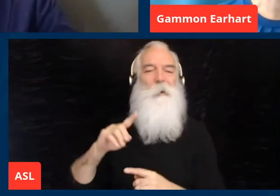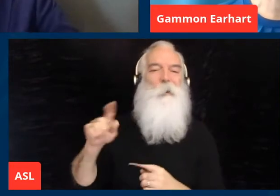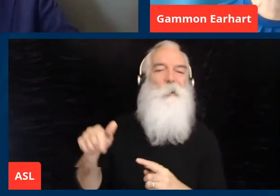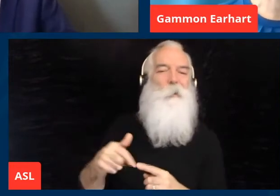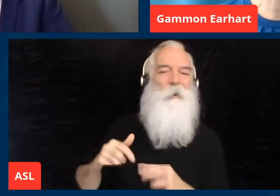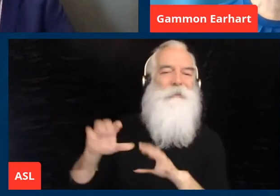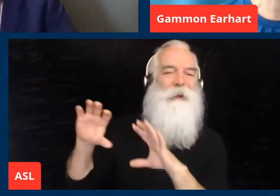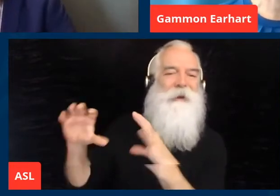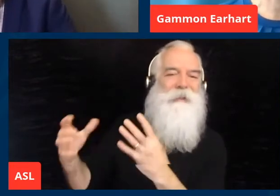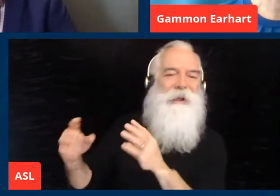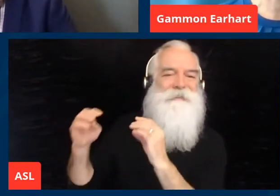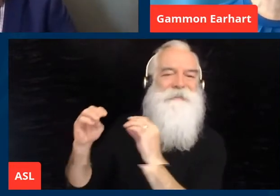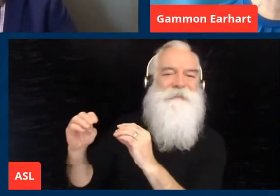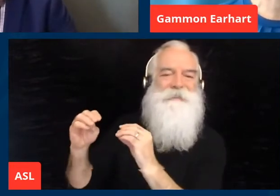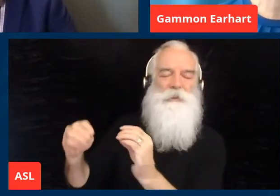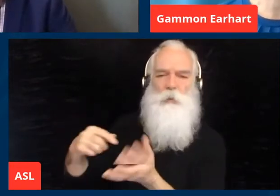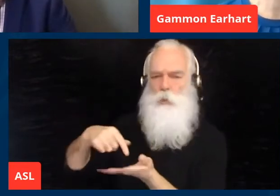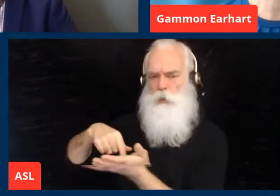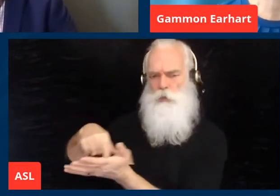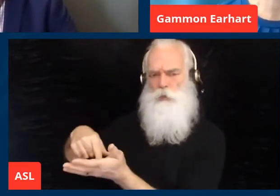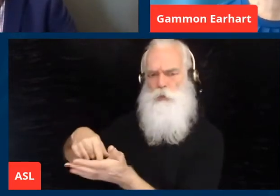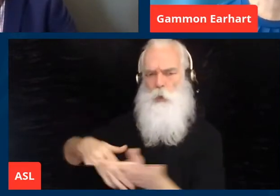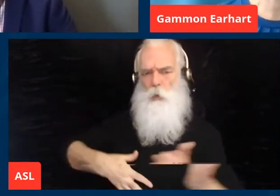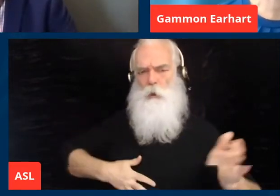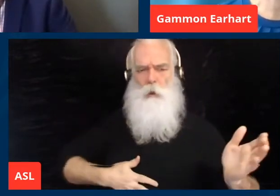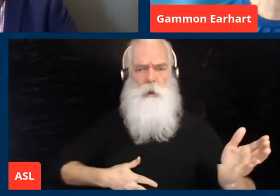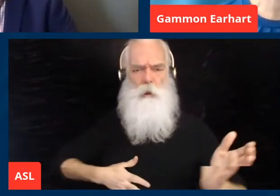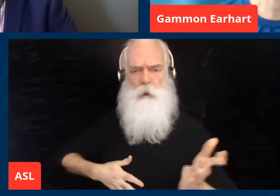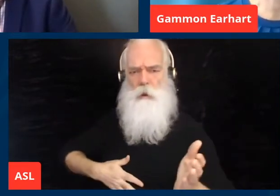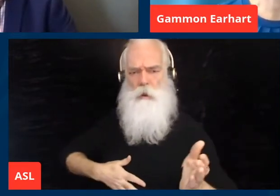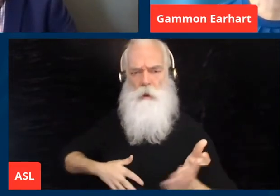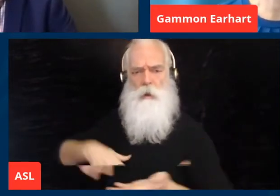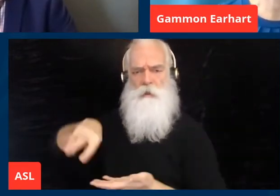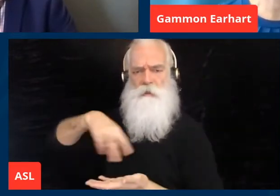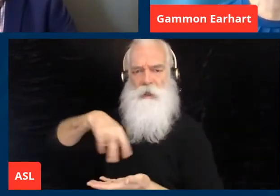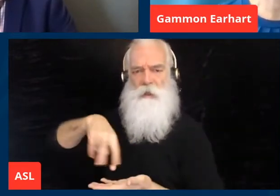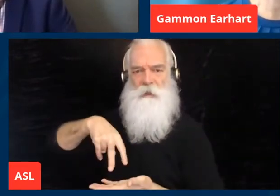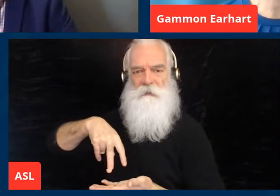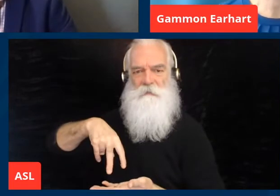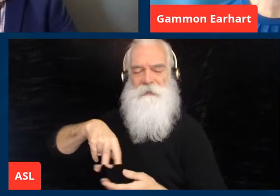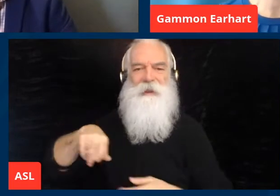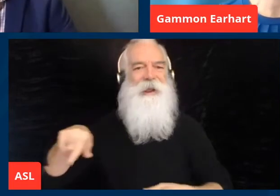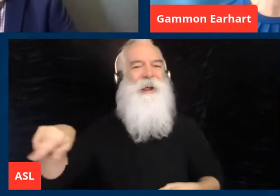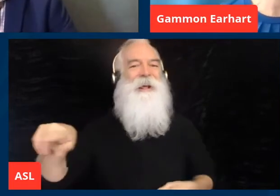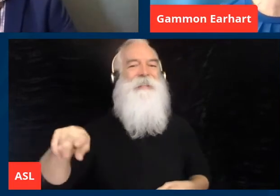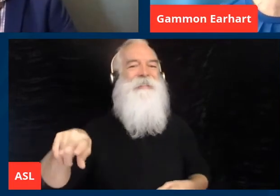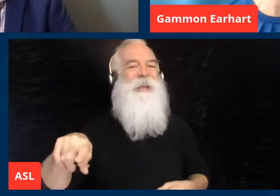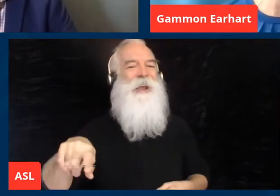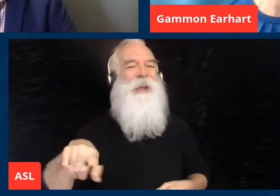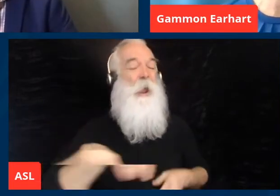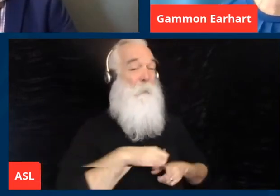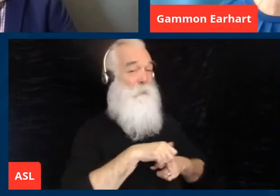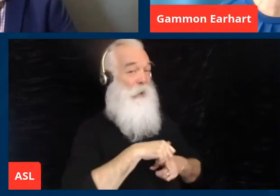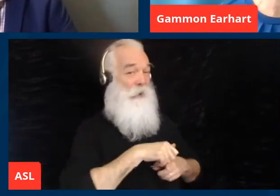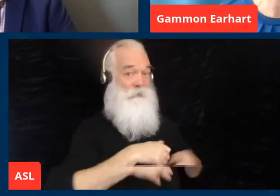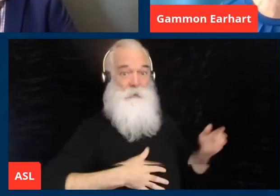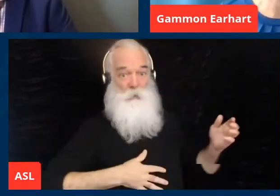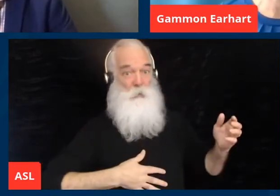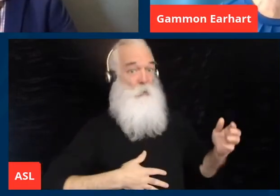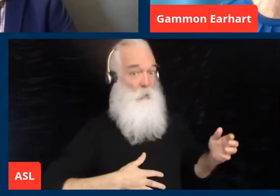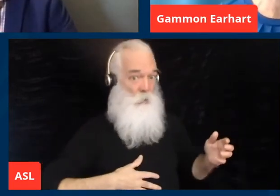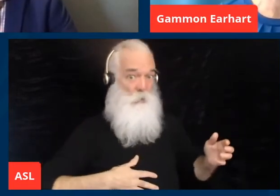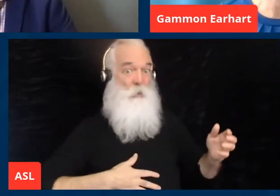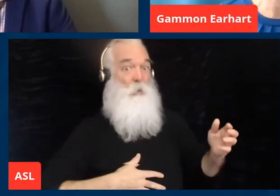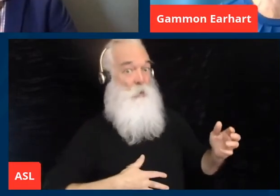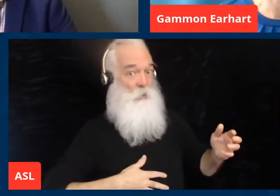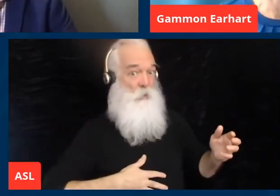demonstrate a dance step and then forget to turn the music back on as people were practicing. And they very quickly pointed out to us that the music wasn't playing,